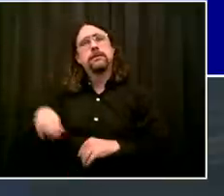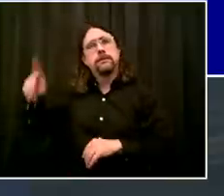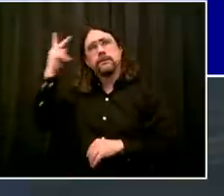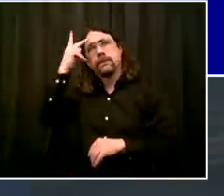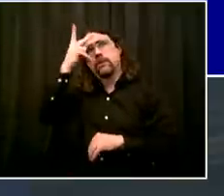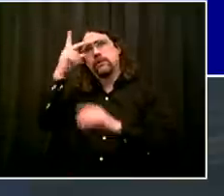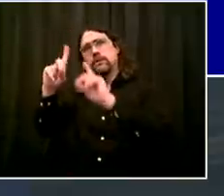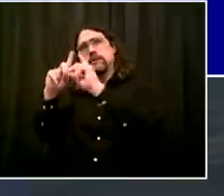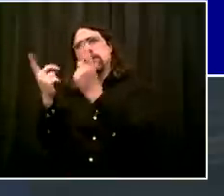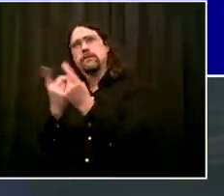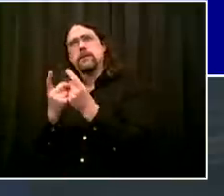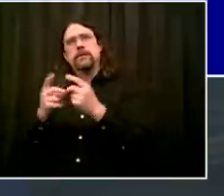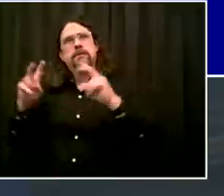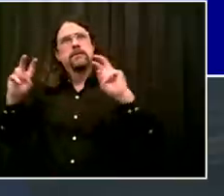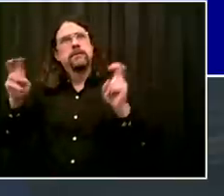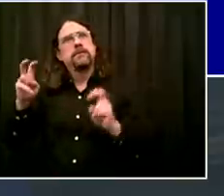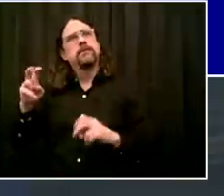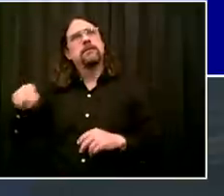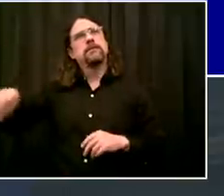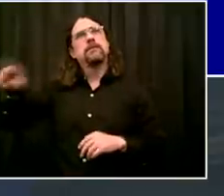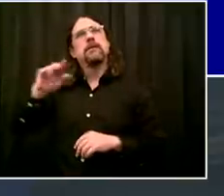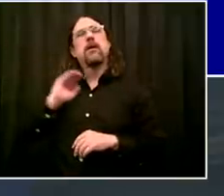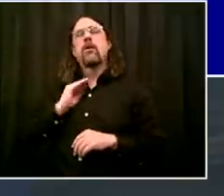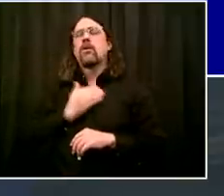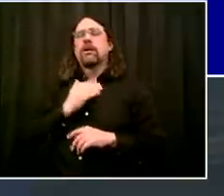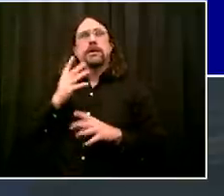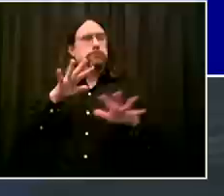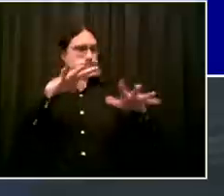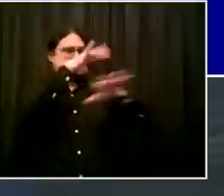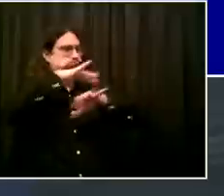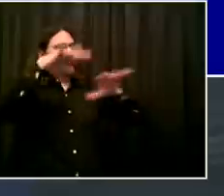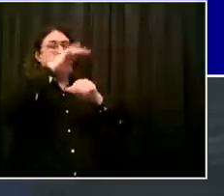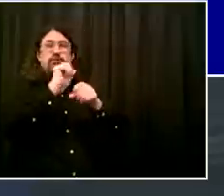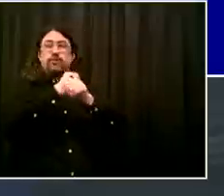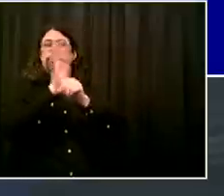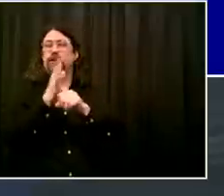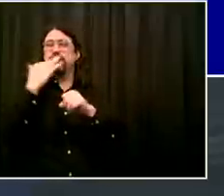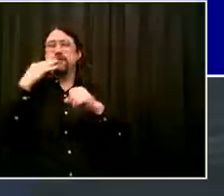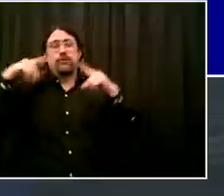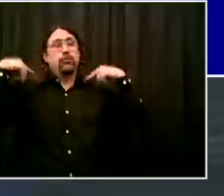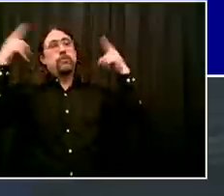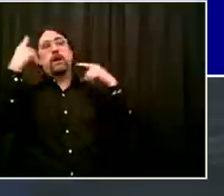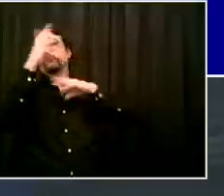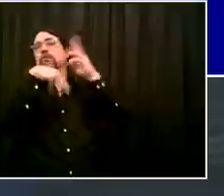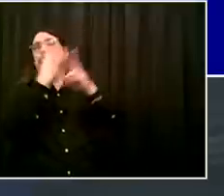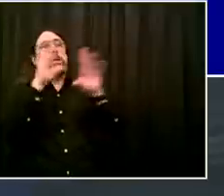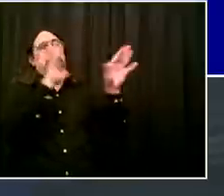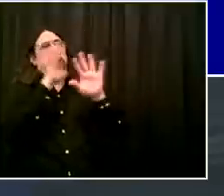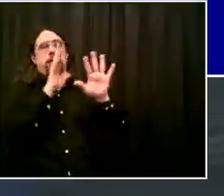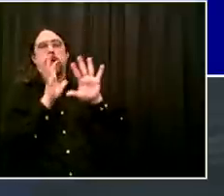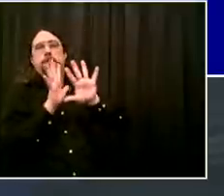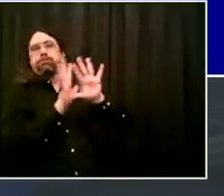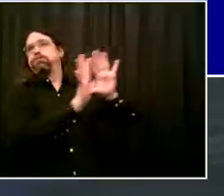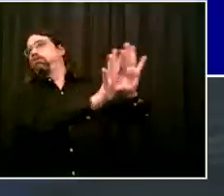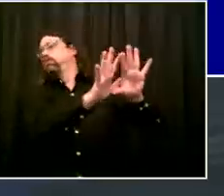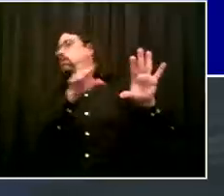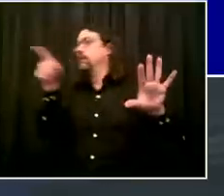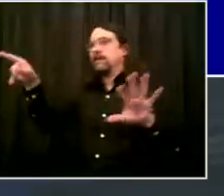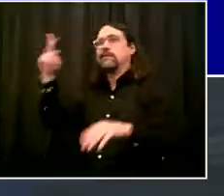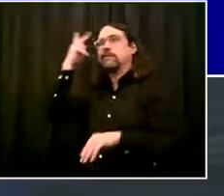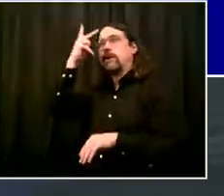many of us. The parks workers not only kept the parks going, not only gave out the face coverings and